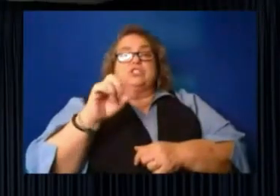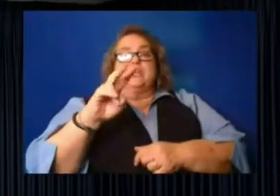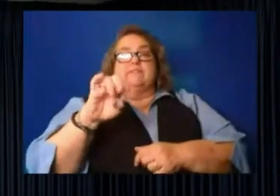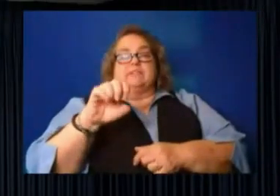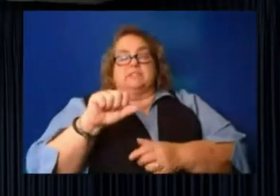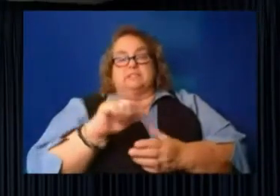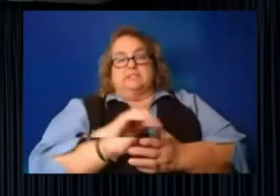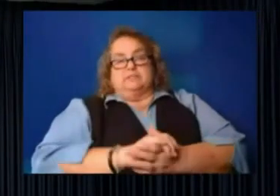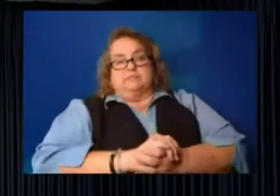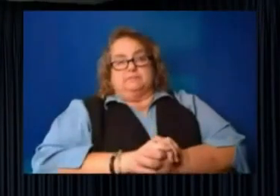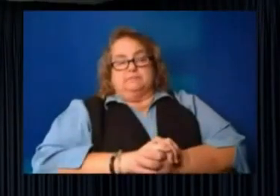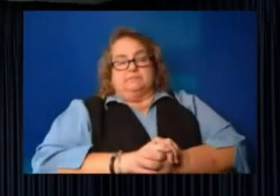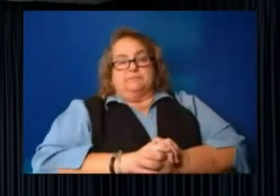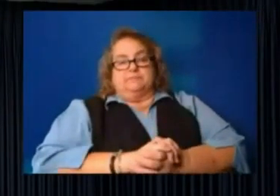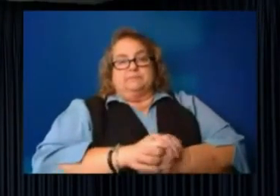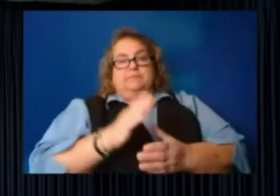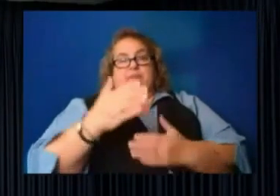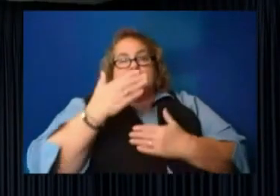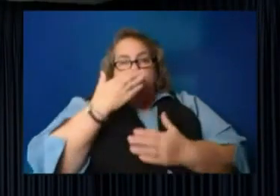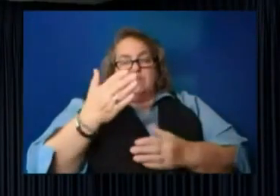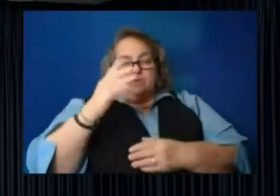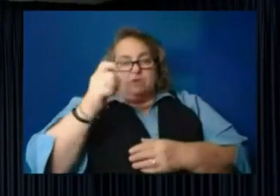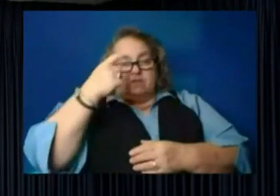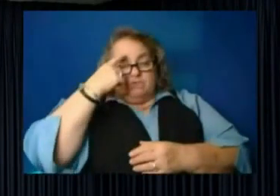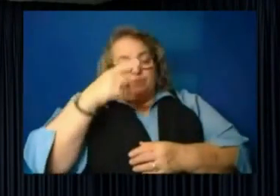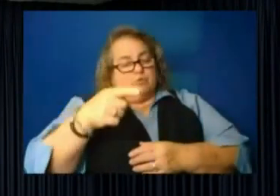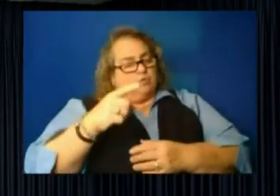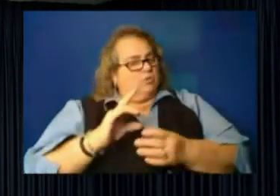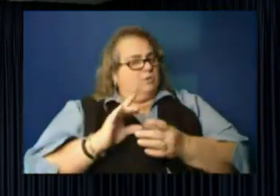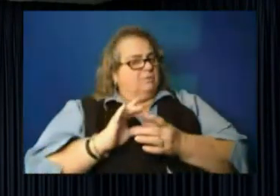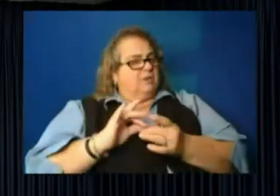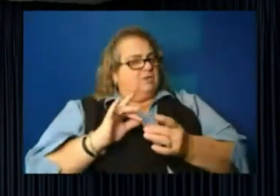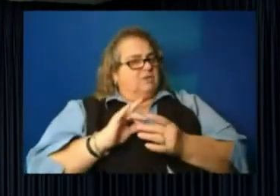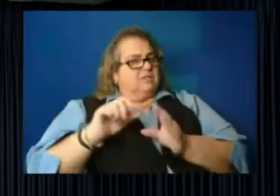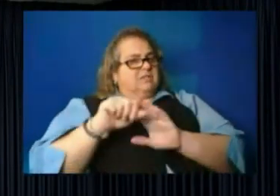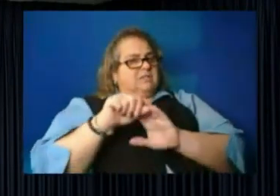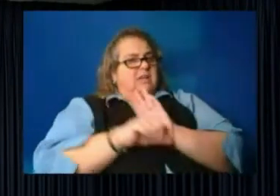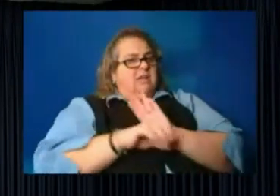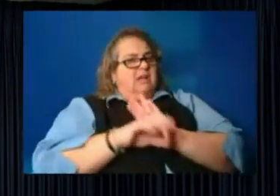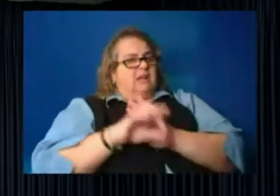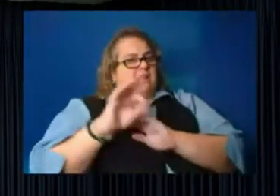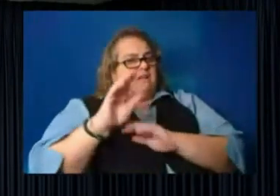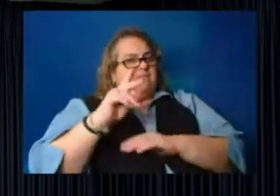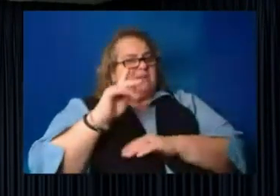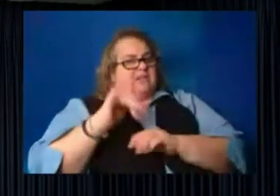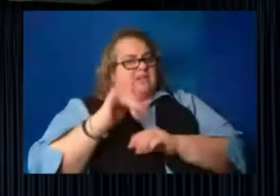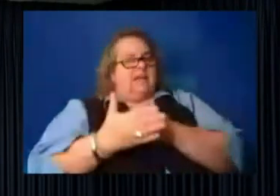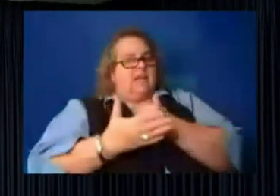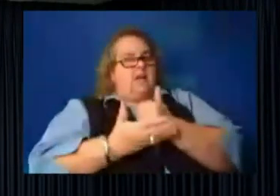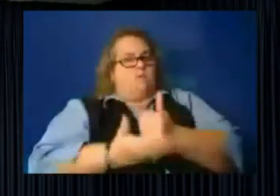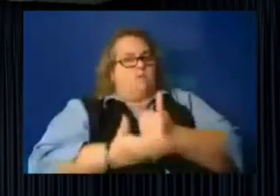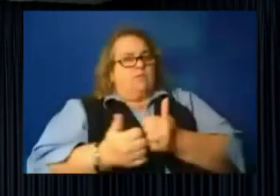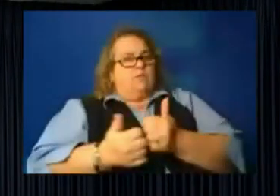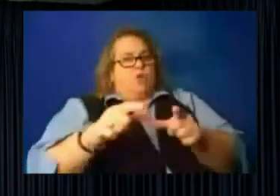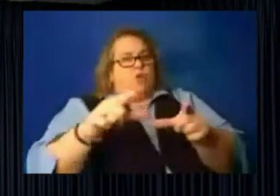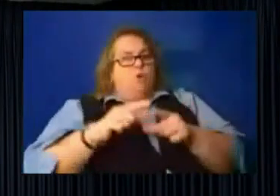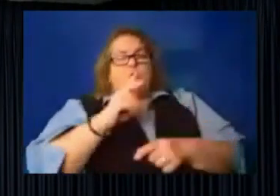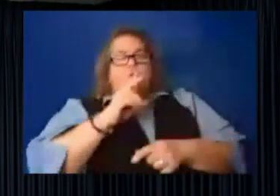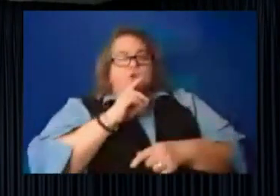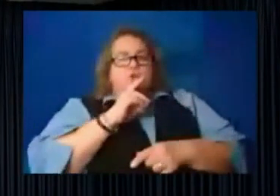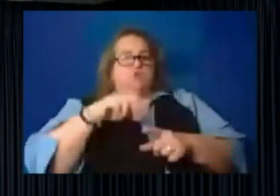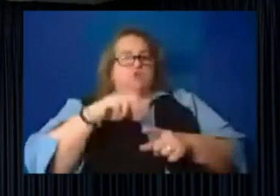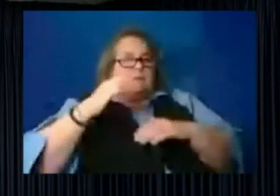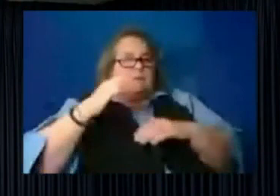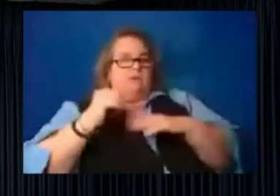Uh, thank you, Governor. You had mentioned the state of Kentucky helping with the local water districts to rebuild so that local rate payers don't